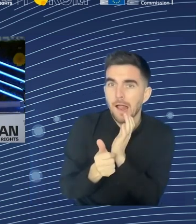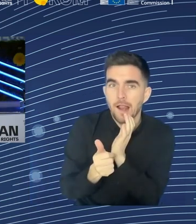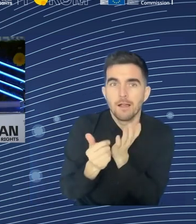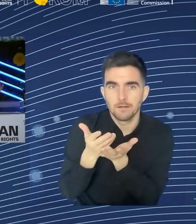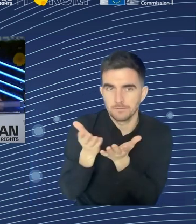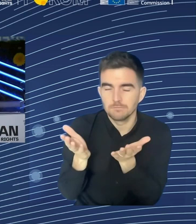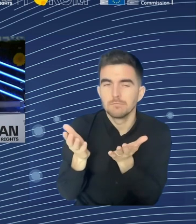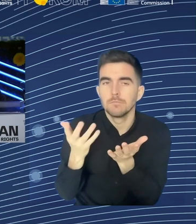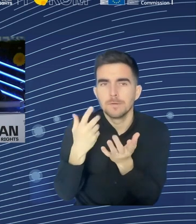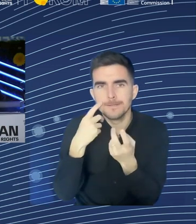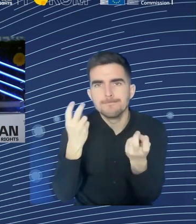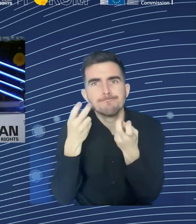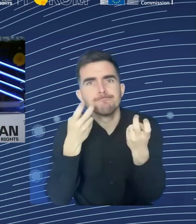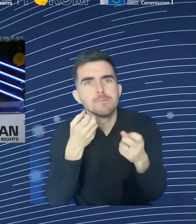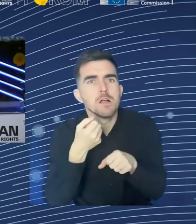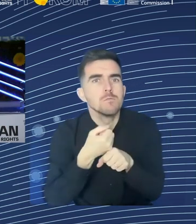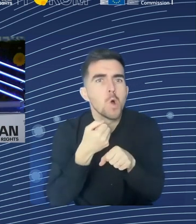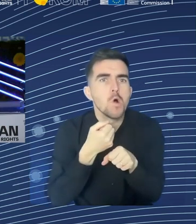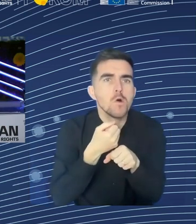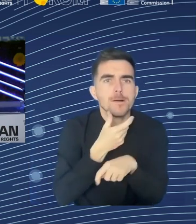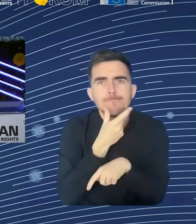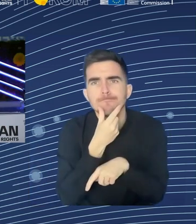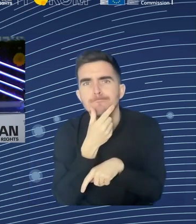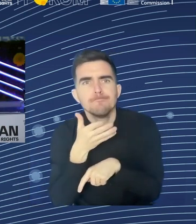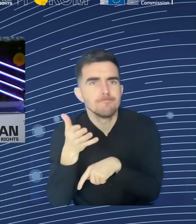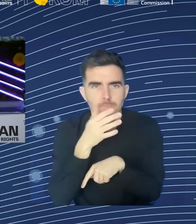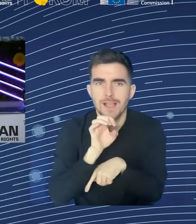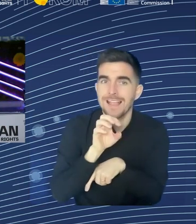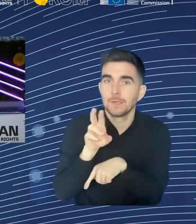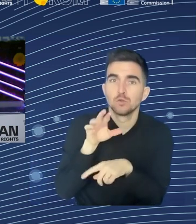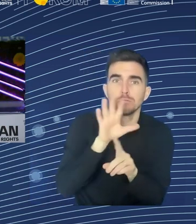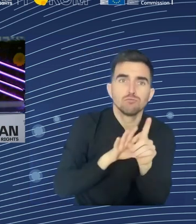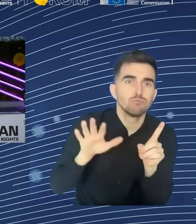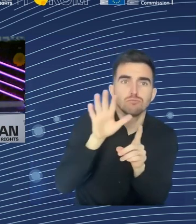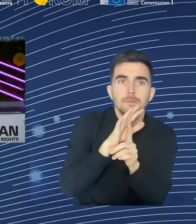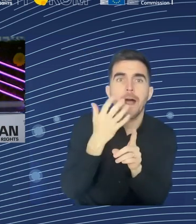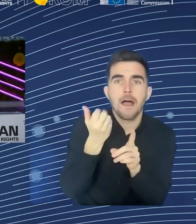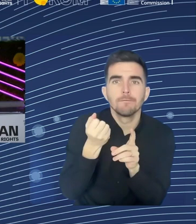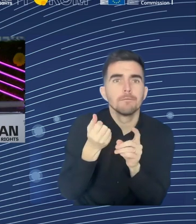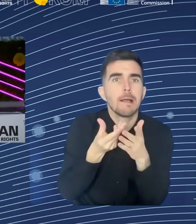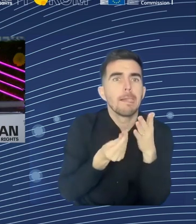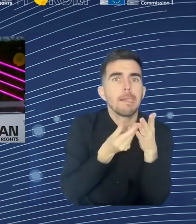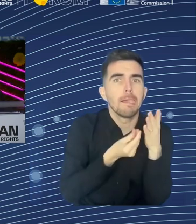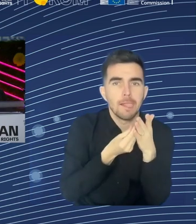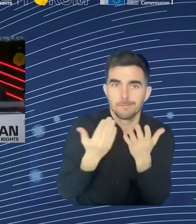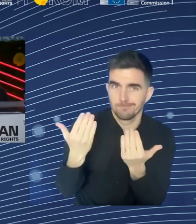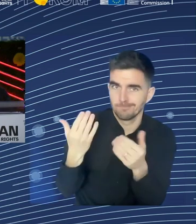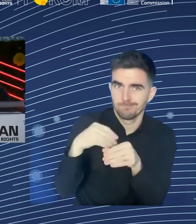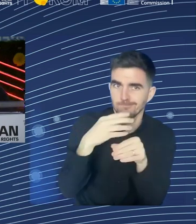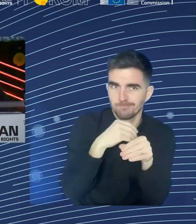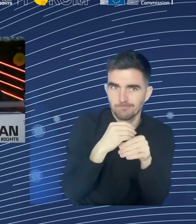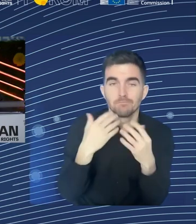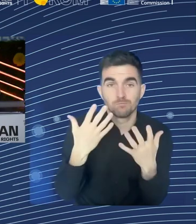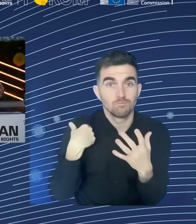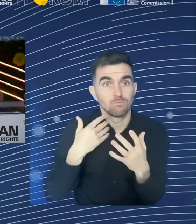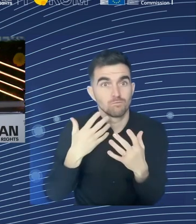partners in all these aspects that I've just mentioned. And I think in training, they have been